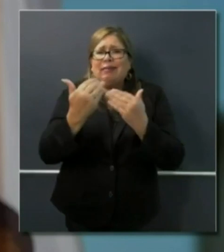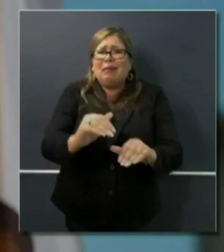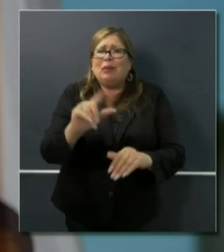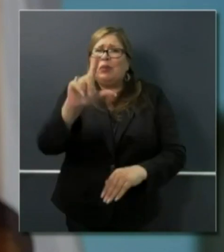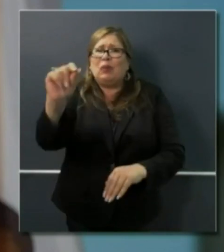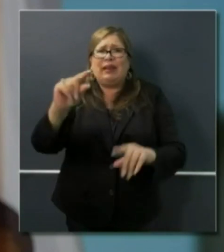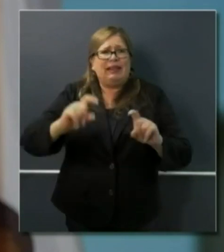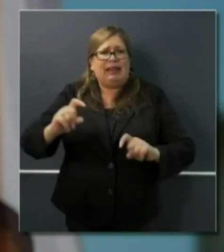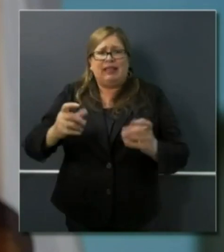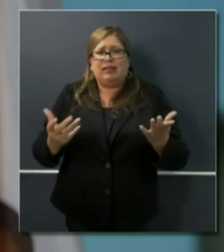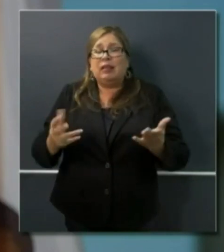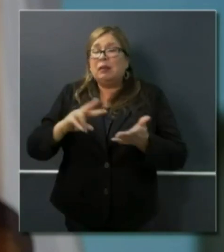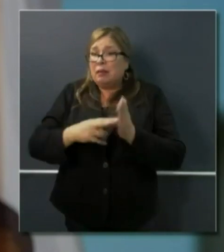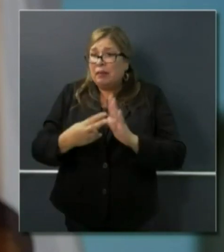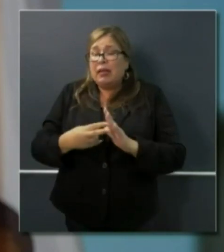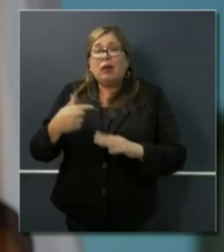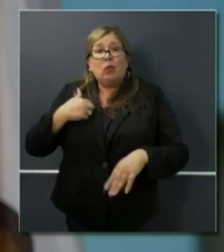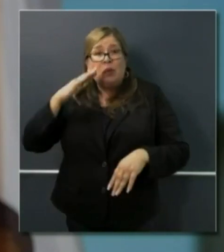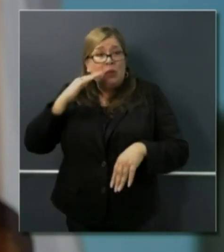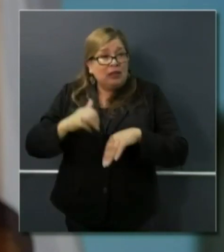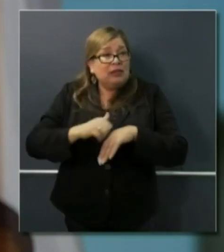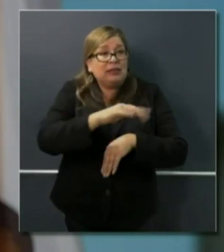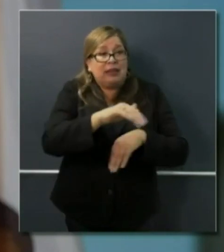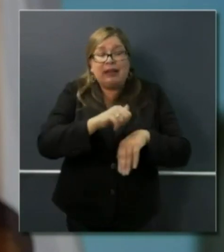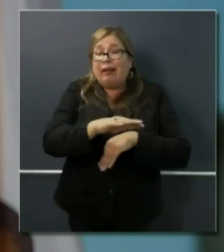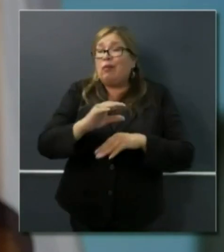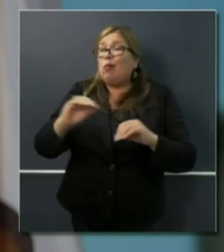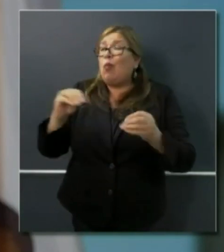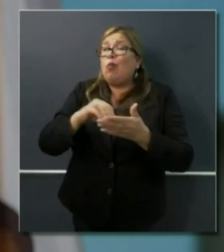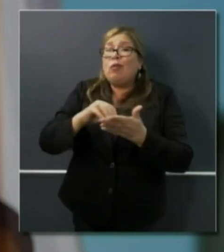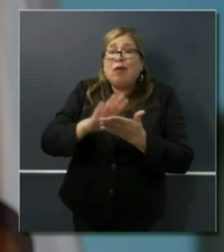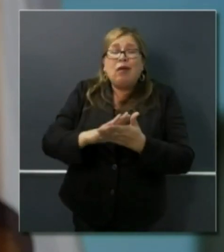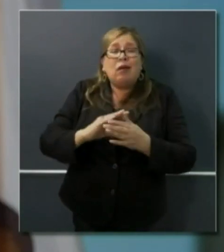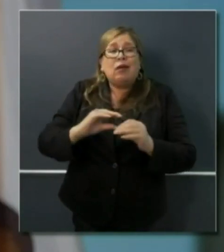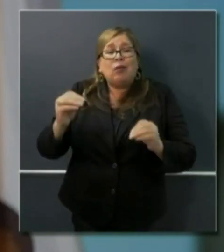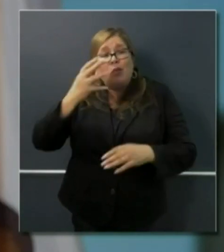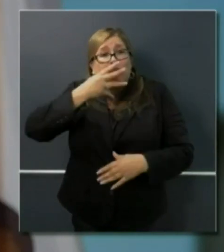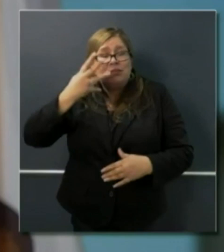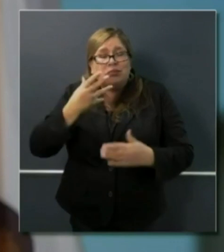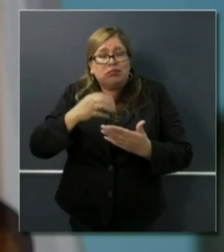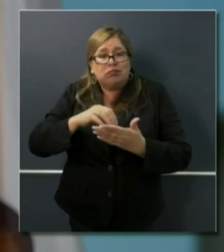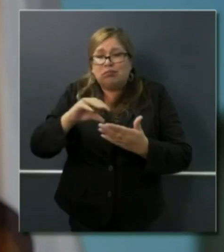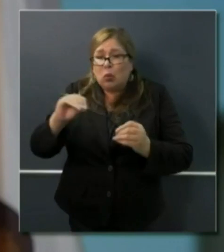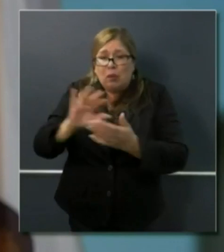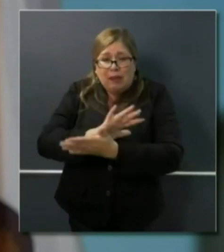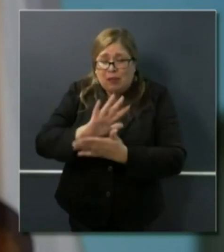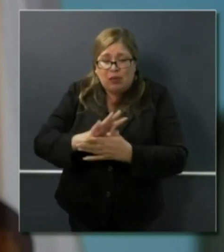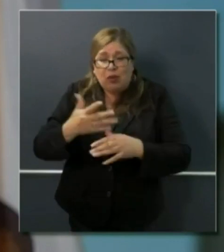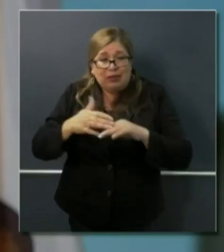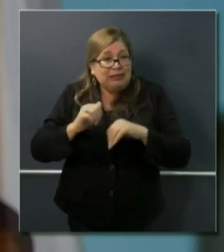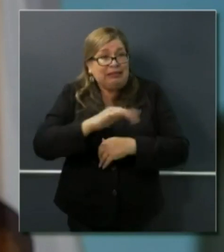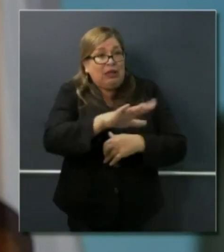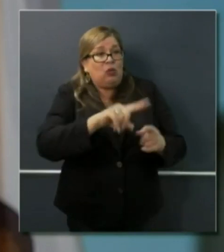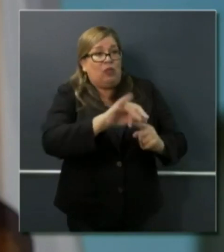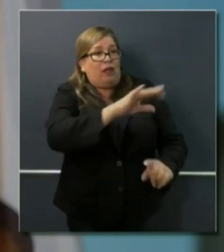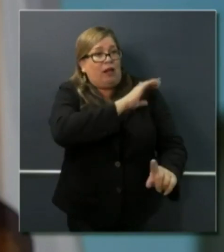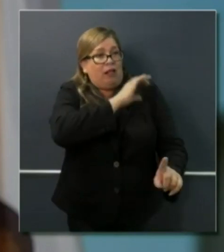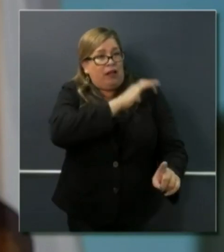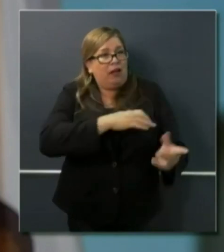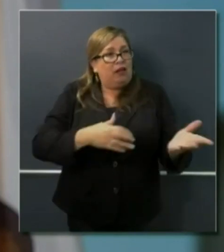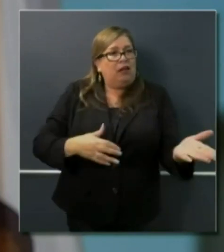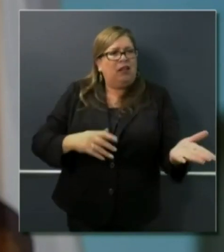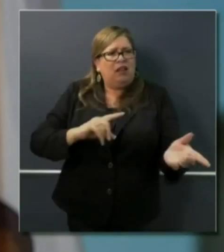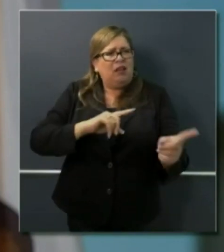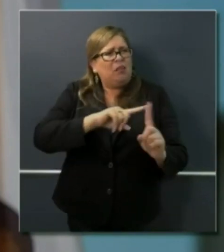what are you doing to make sure that, you these clinics are prepared to support these patients? They're actually able to, you know, give